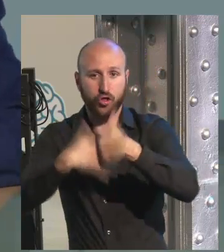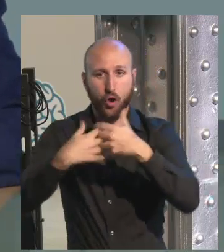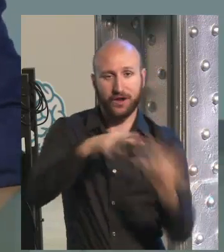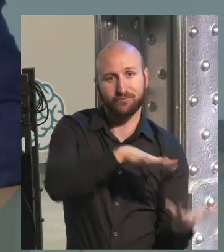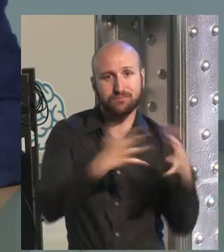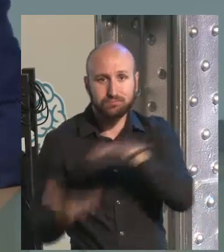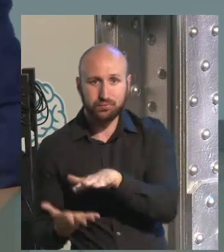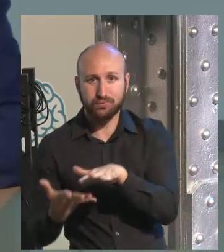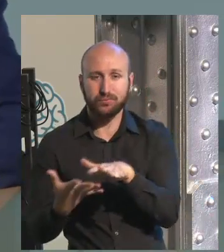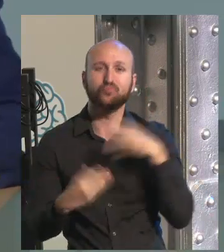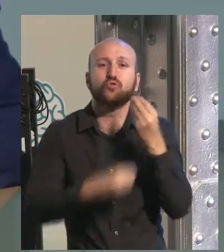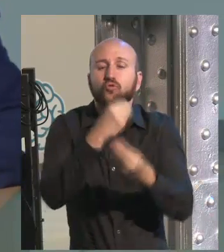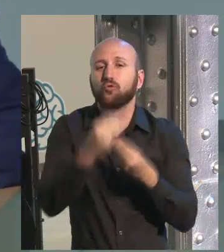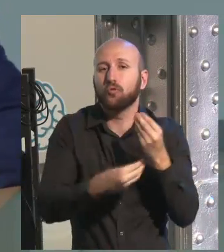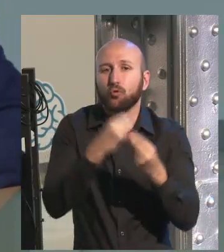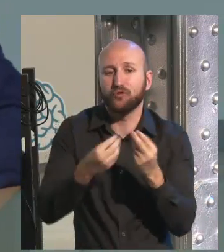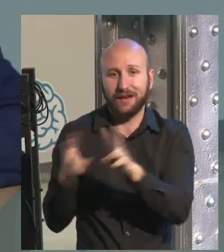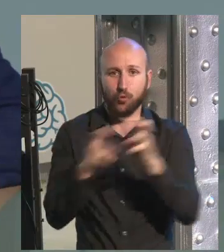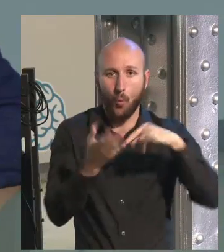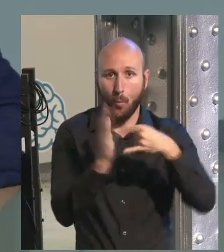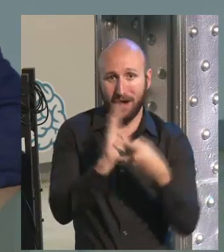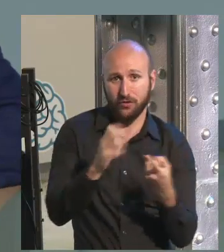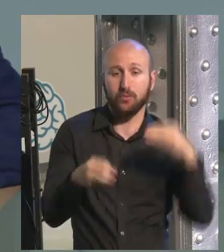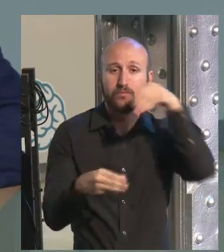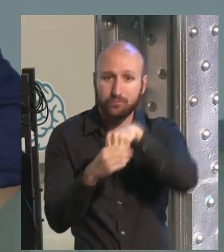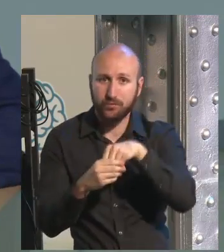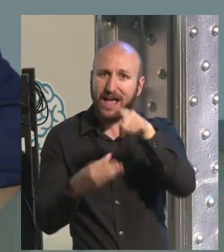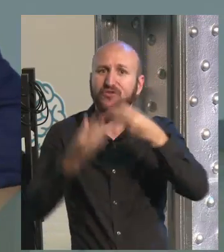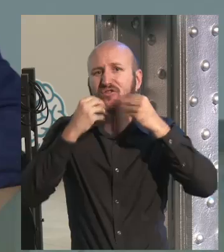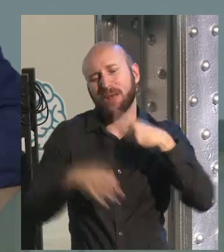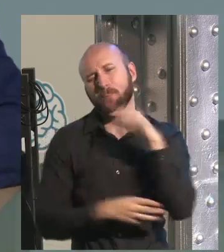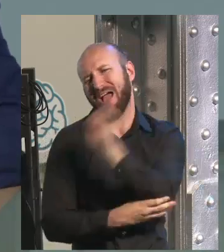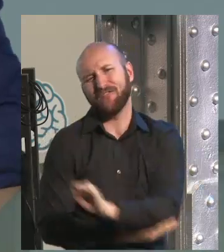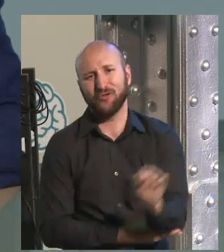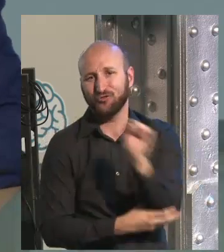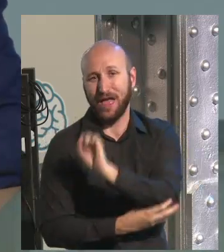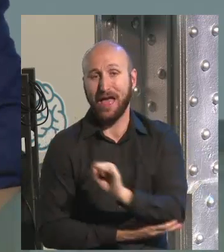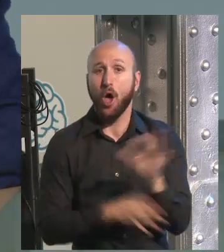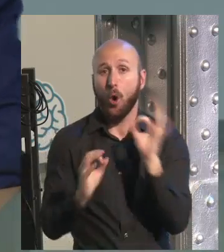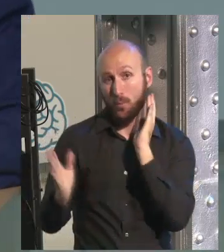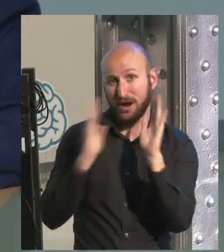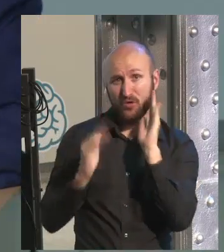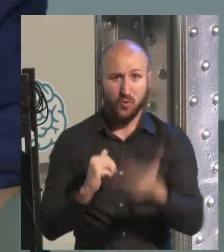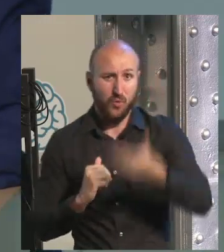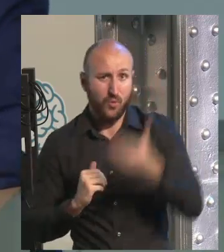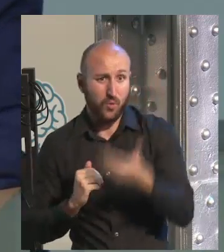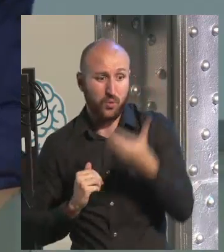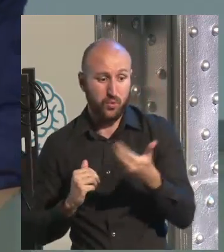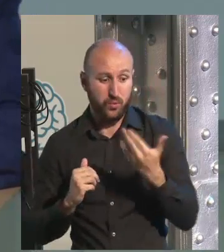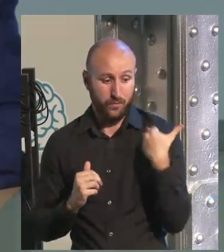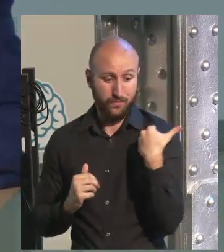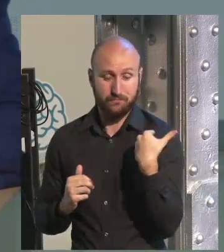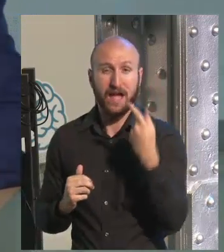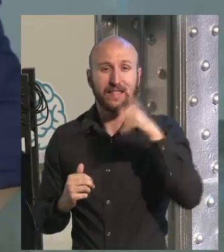And we have to use, in a plastical way, this new method. And this is amazing. And there's